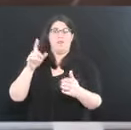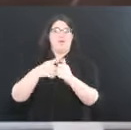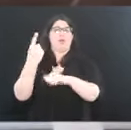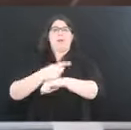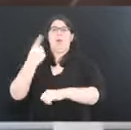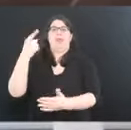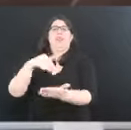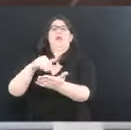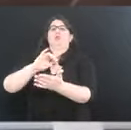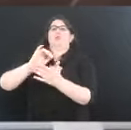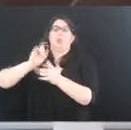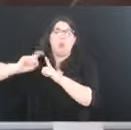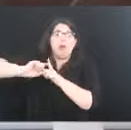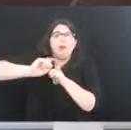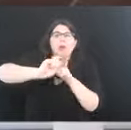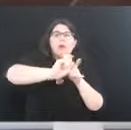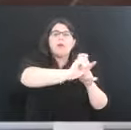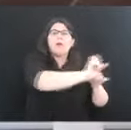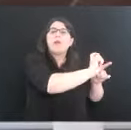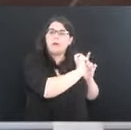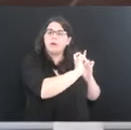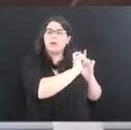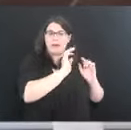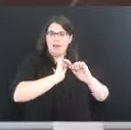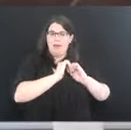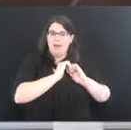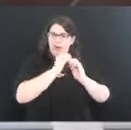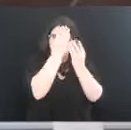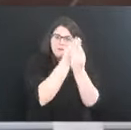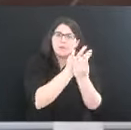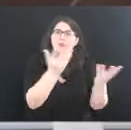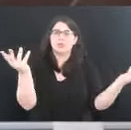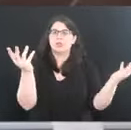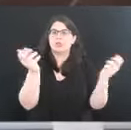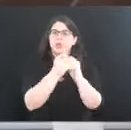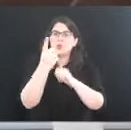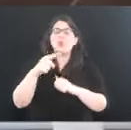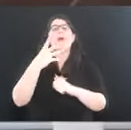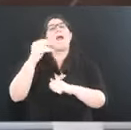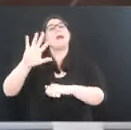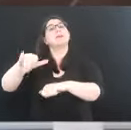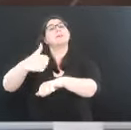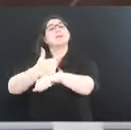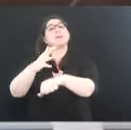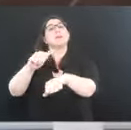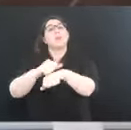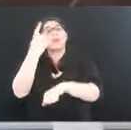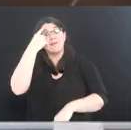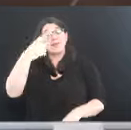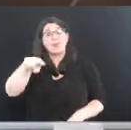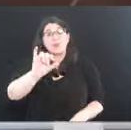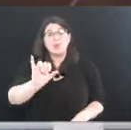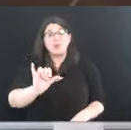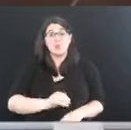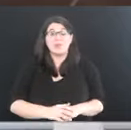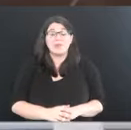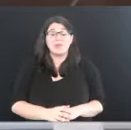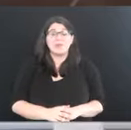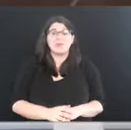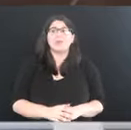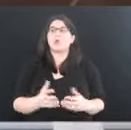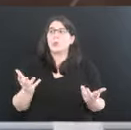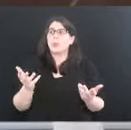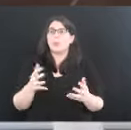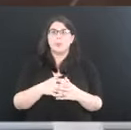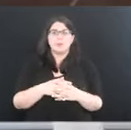providing information to folks and providing appointments, assisting individuals with appointments for boosters. So